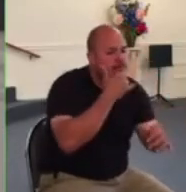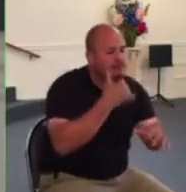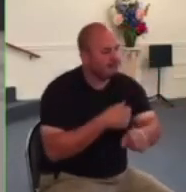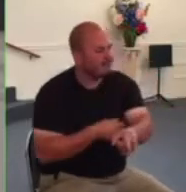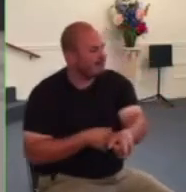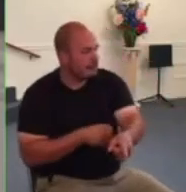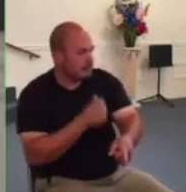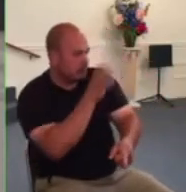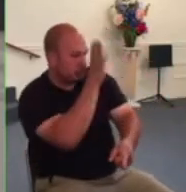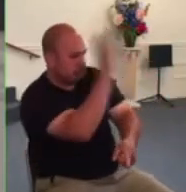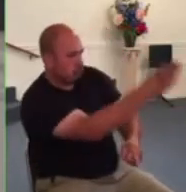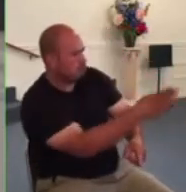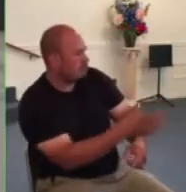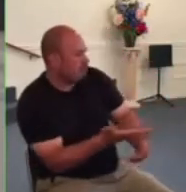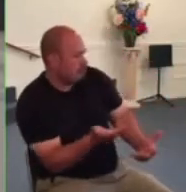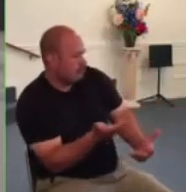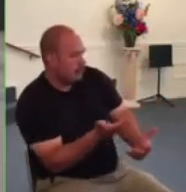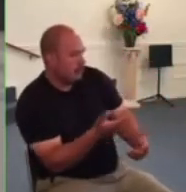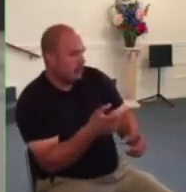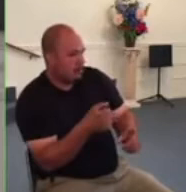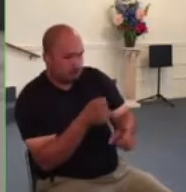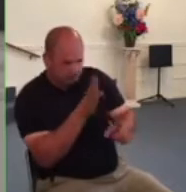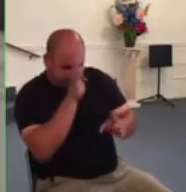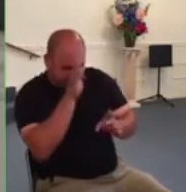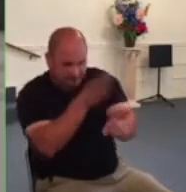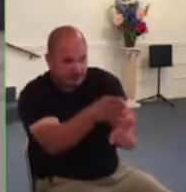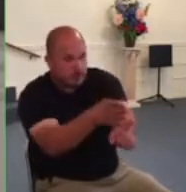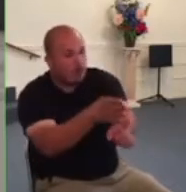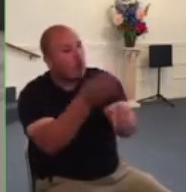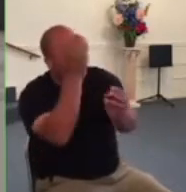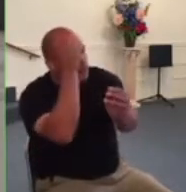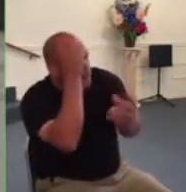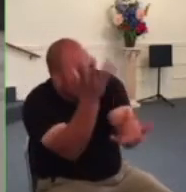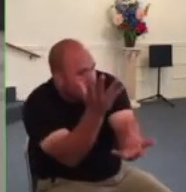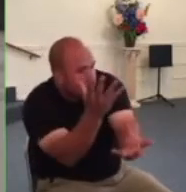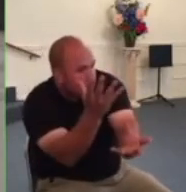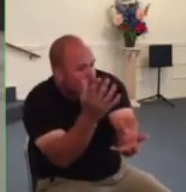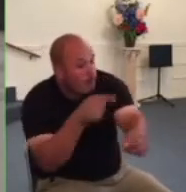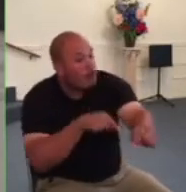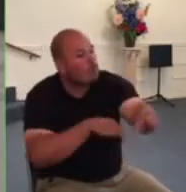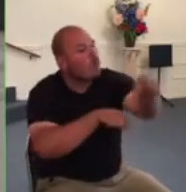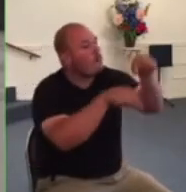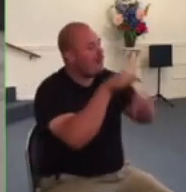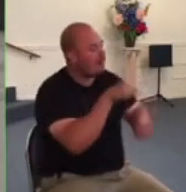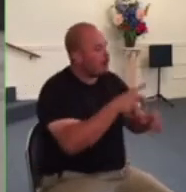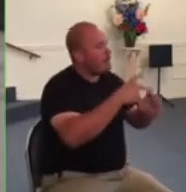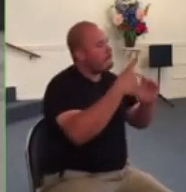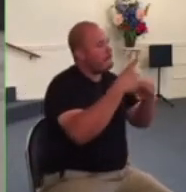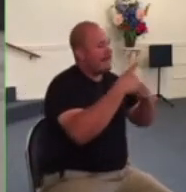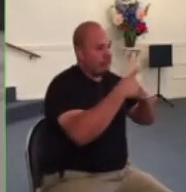here so in that case we go back to peter saying in acts 5 we must obey god rather than human beings